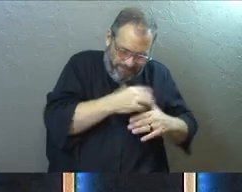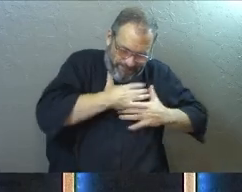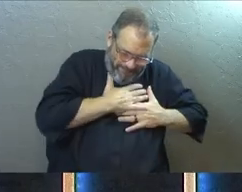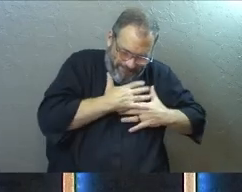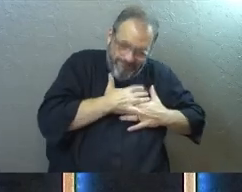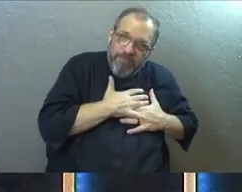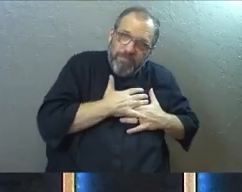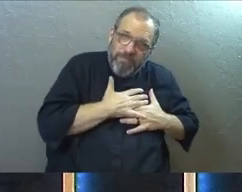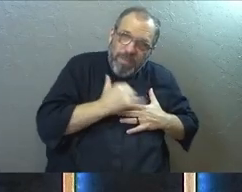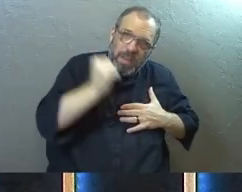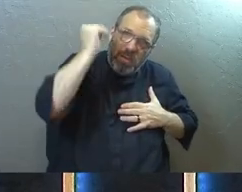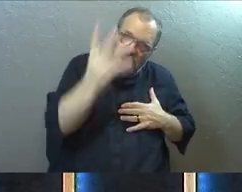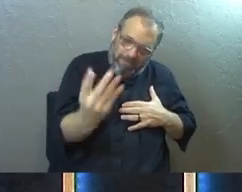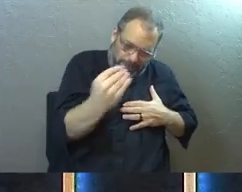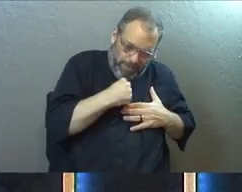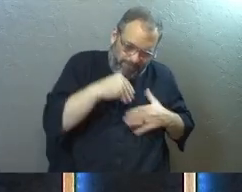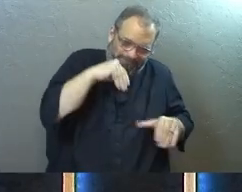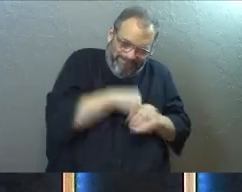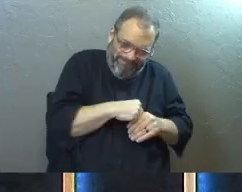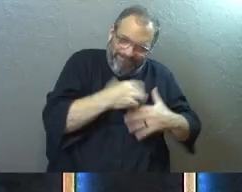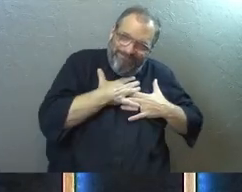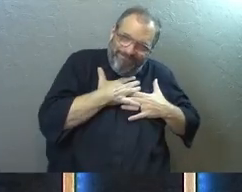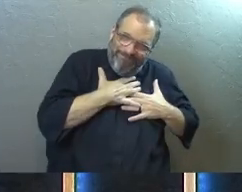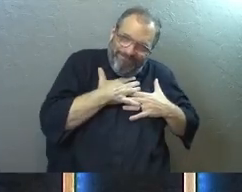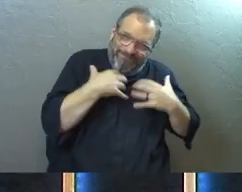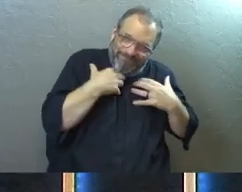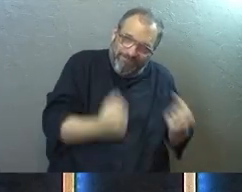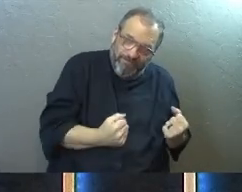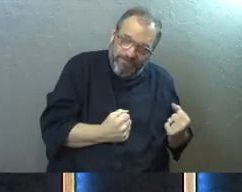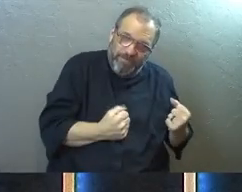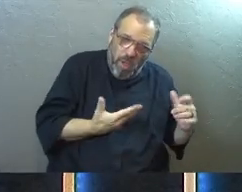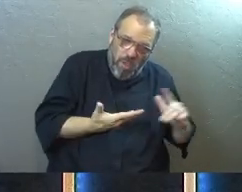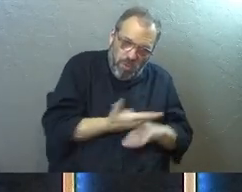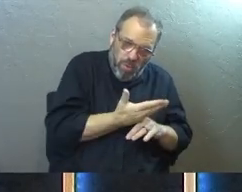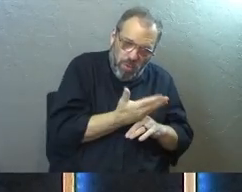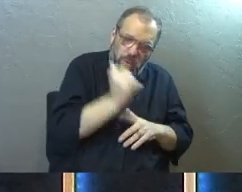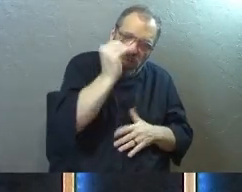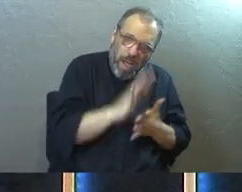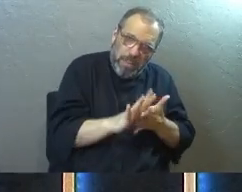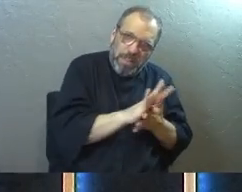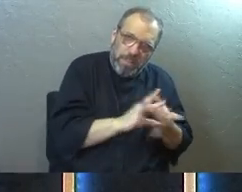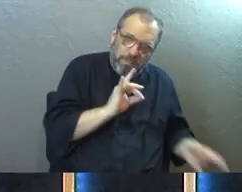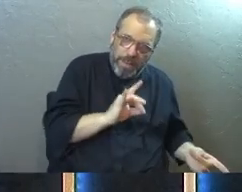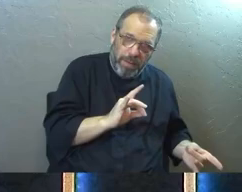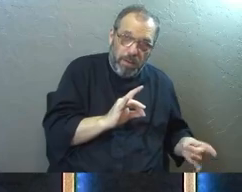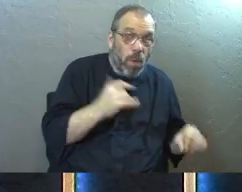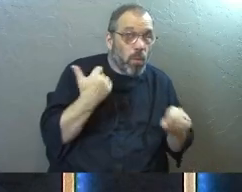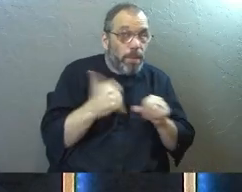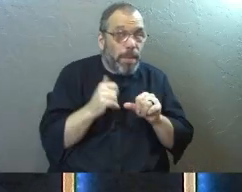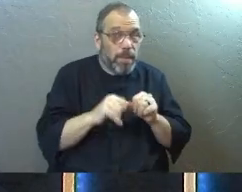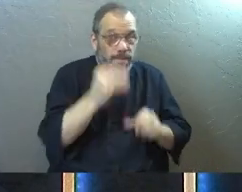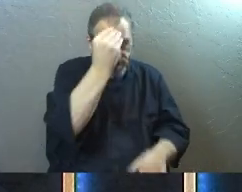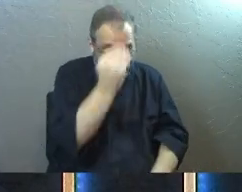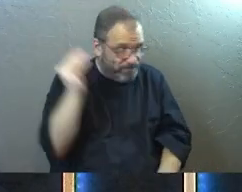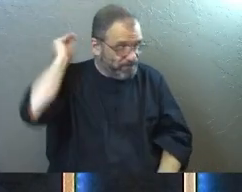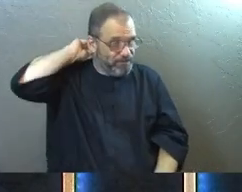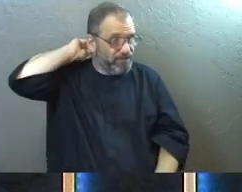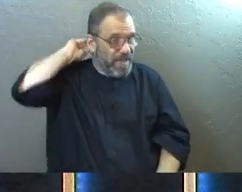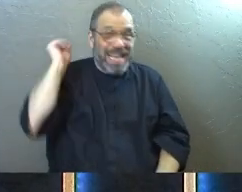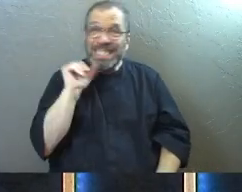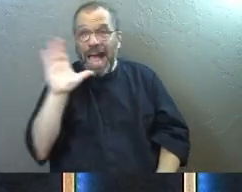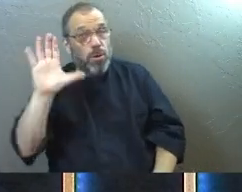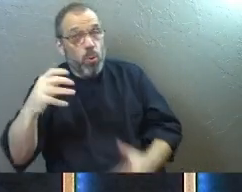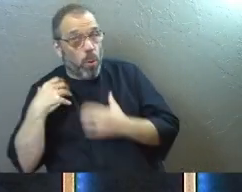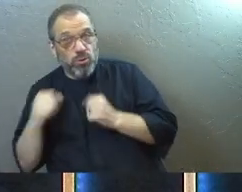being. God is empowering you with strength in your inner being through the spirit of God within you. Don't forget that. It's not your